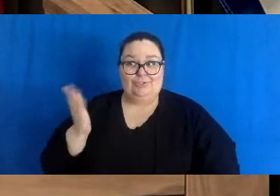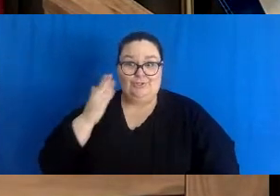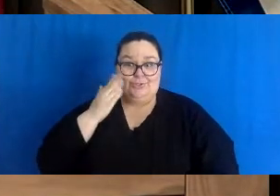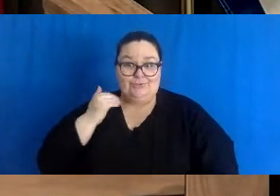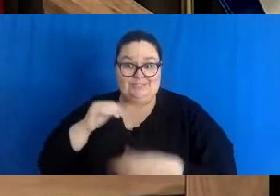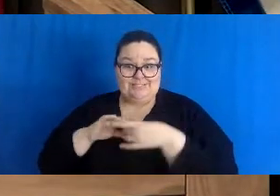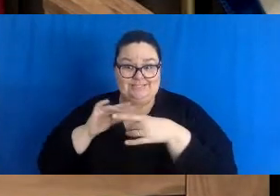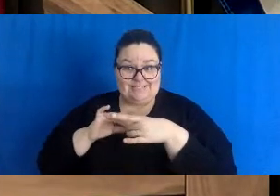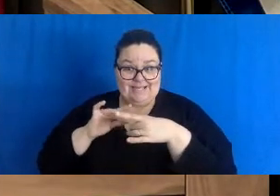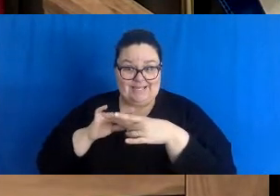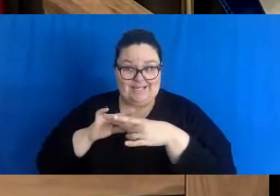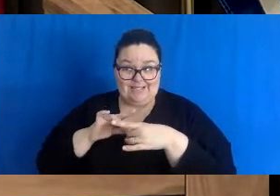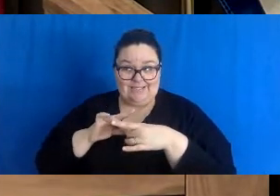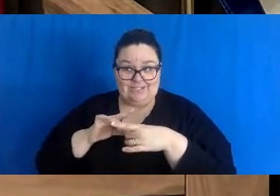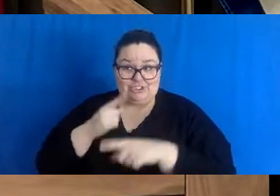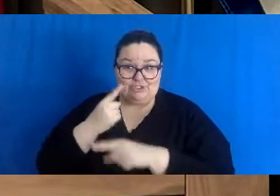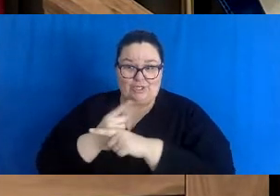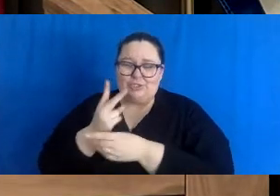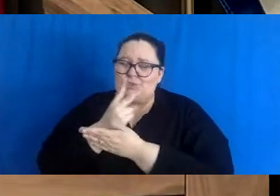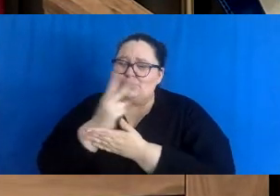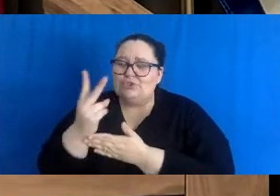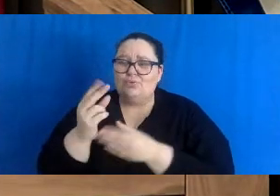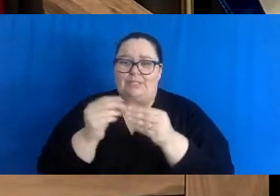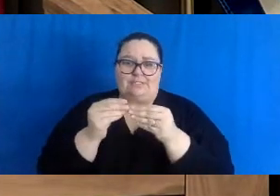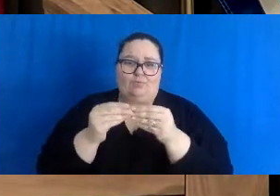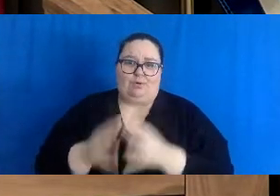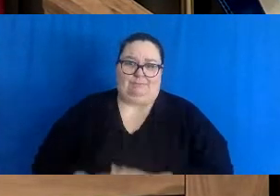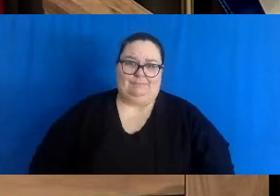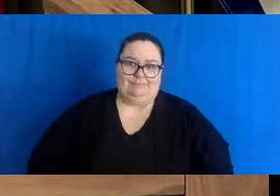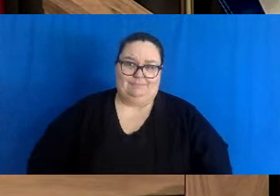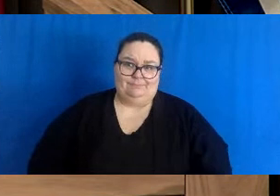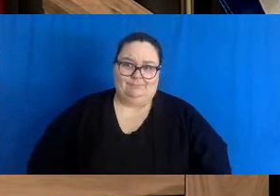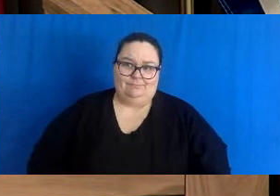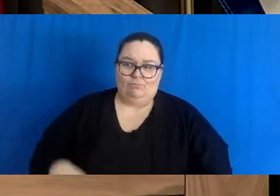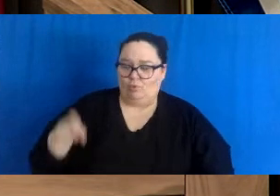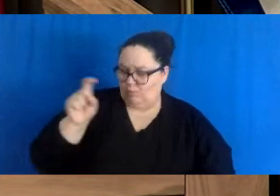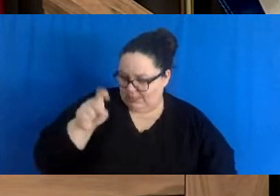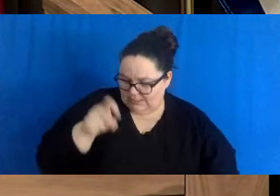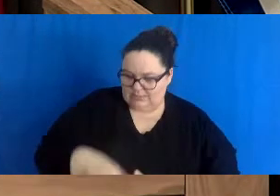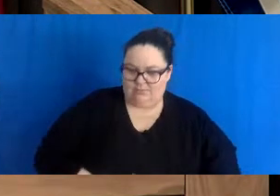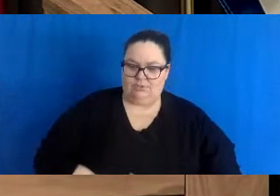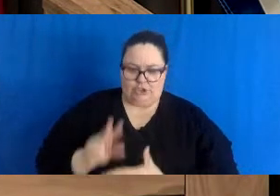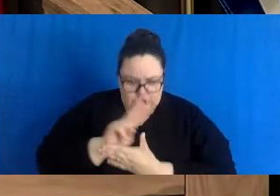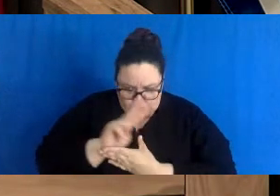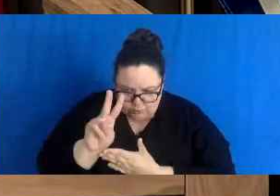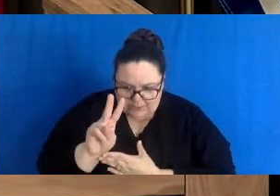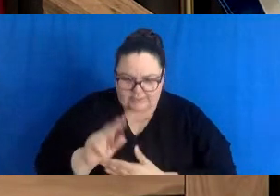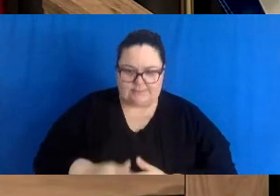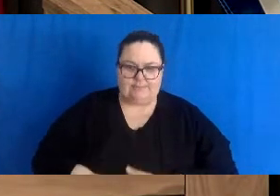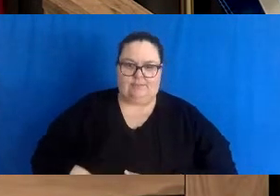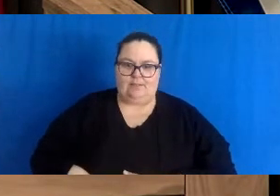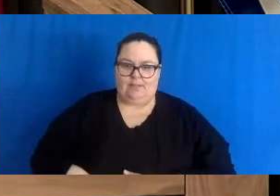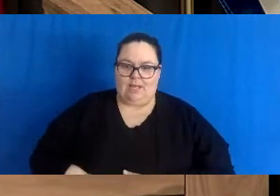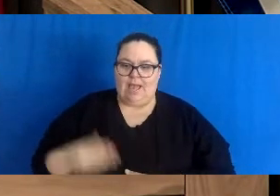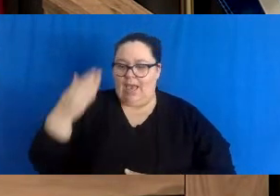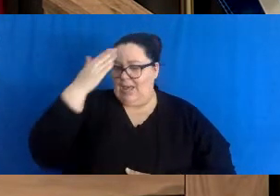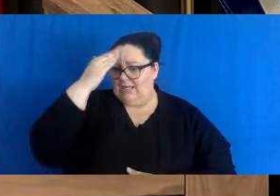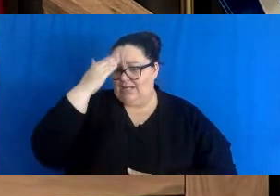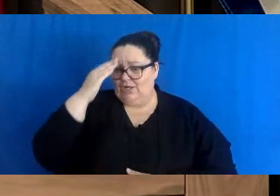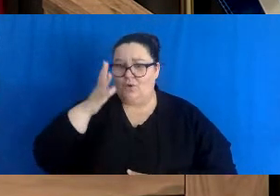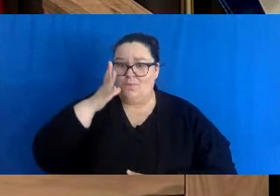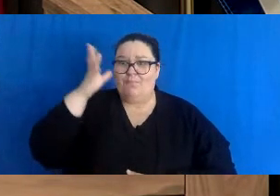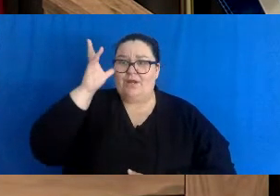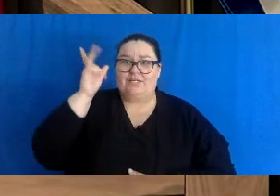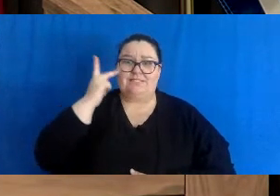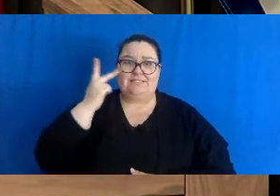it's we need two weeks more. And that's what this is all about. We need two weeks more. And I know what it's causing parents with young kids